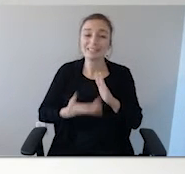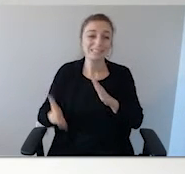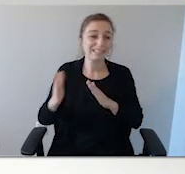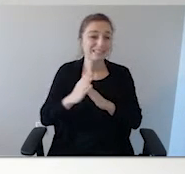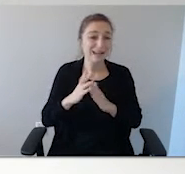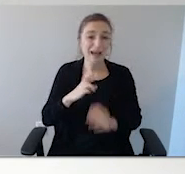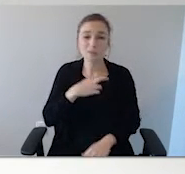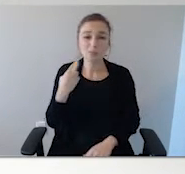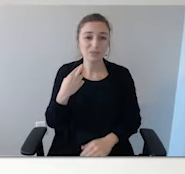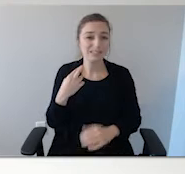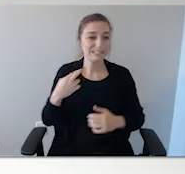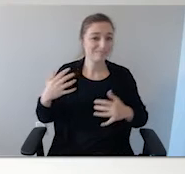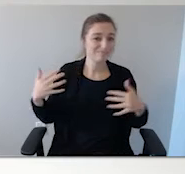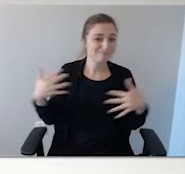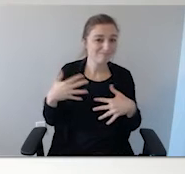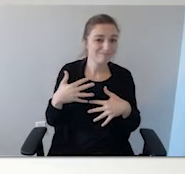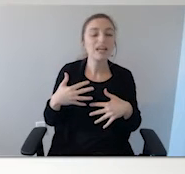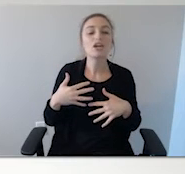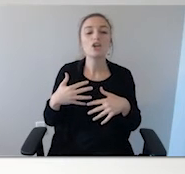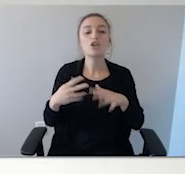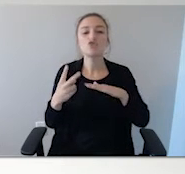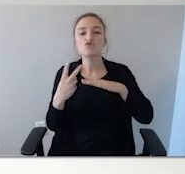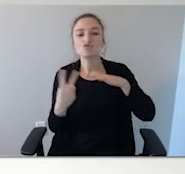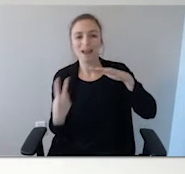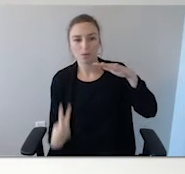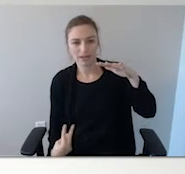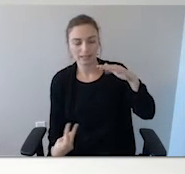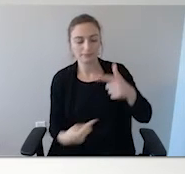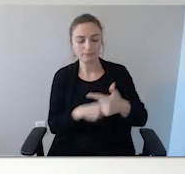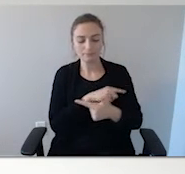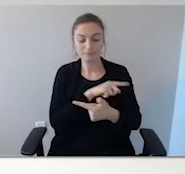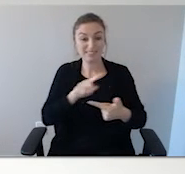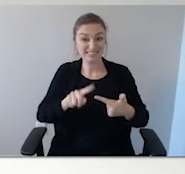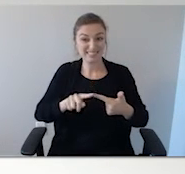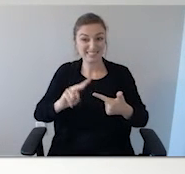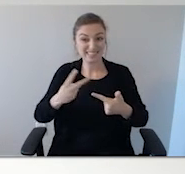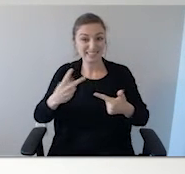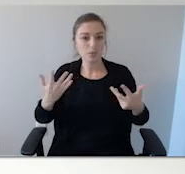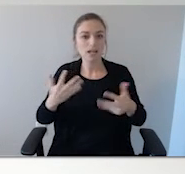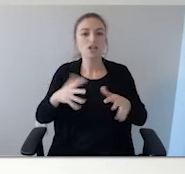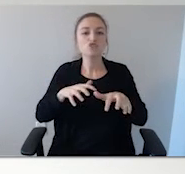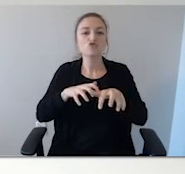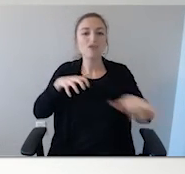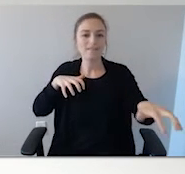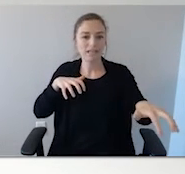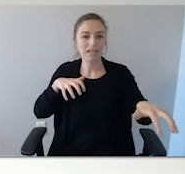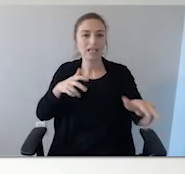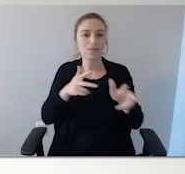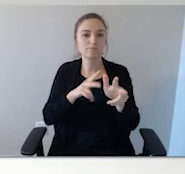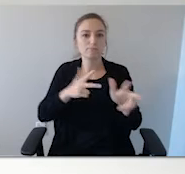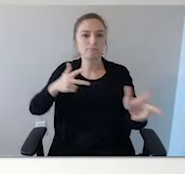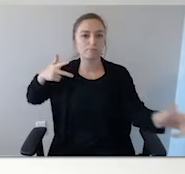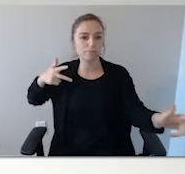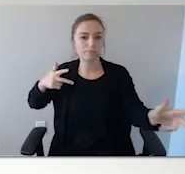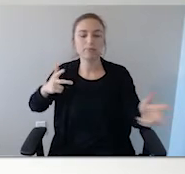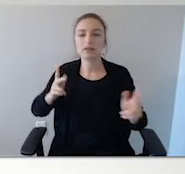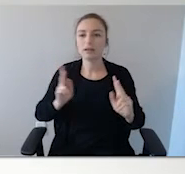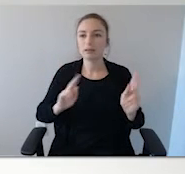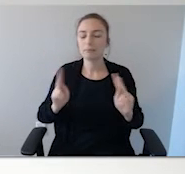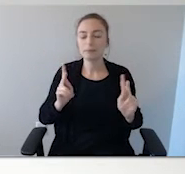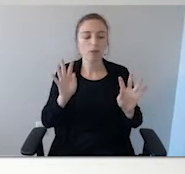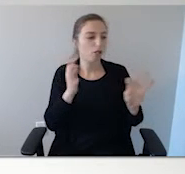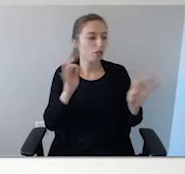is drowning. Traffic, lots of people everywhere driving fast, maybe distracted drivers.